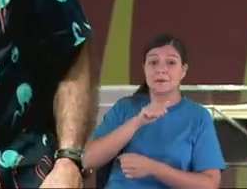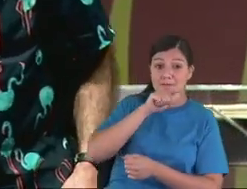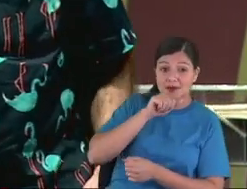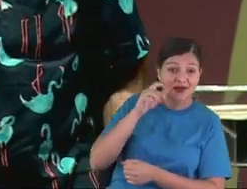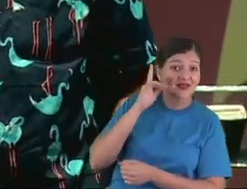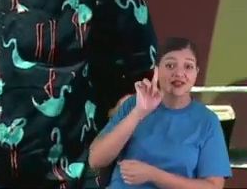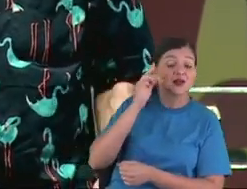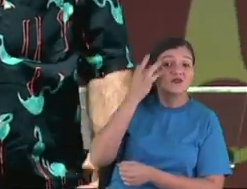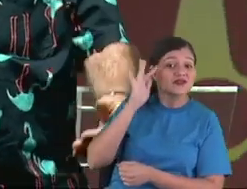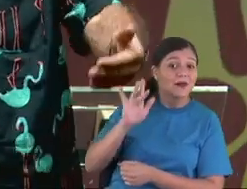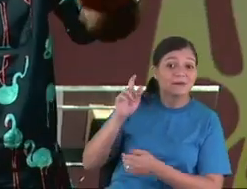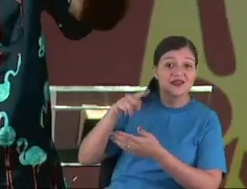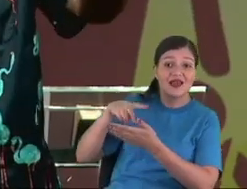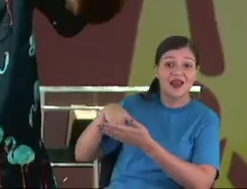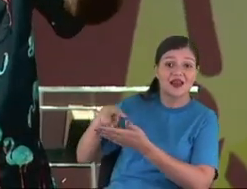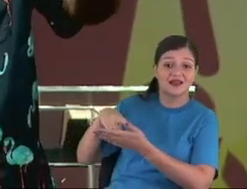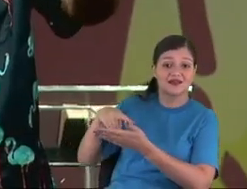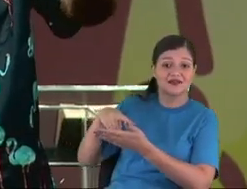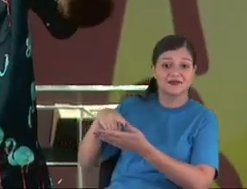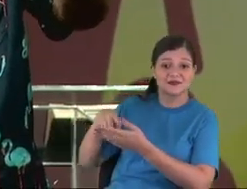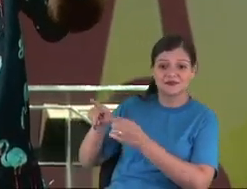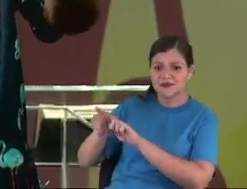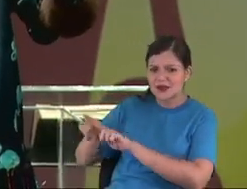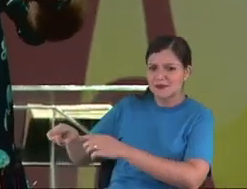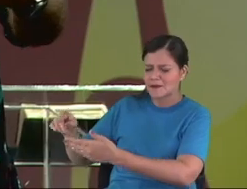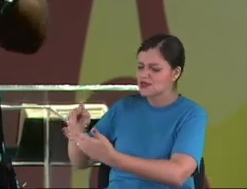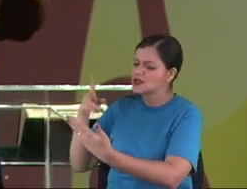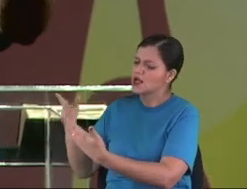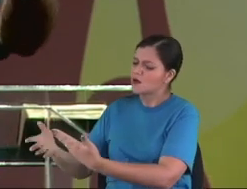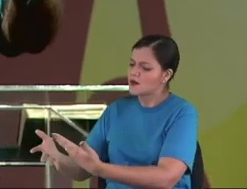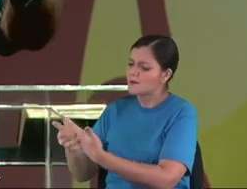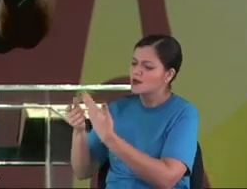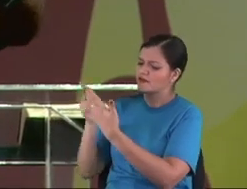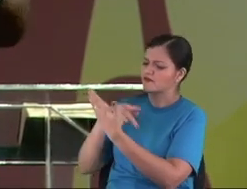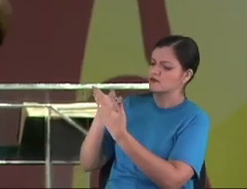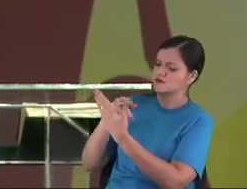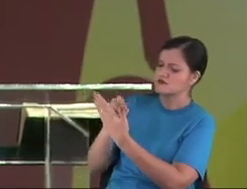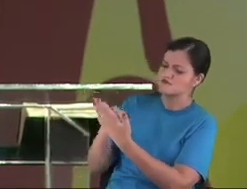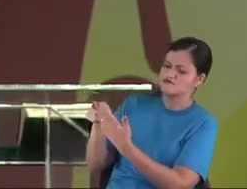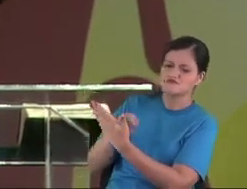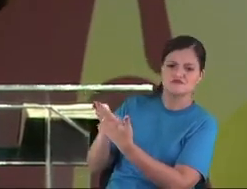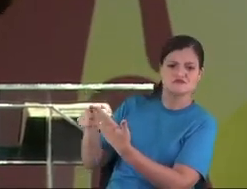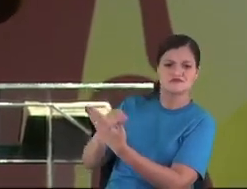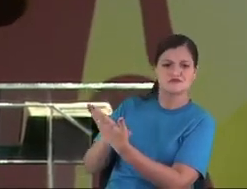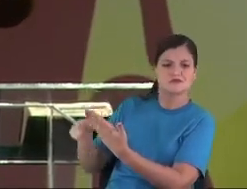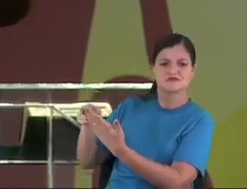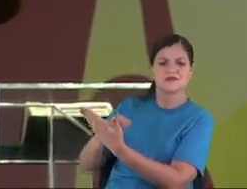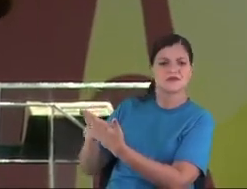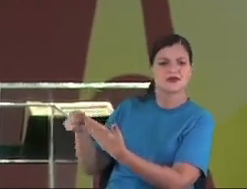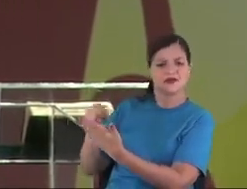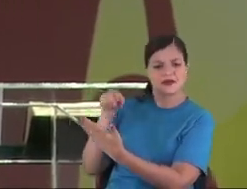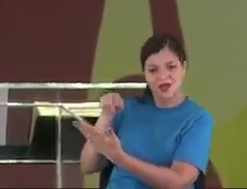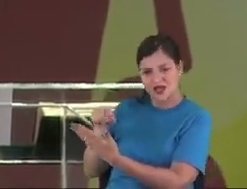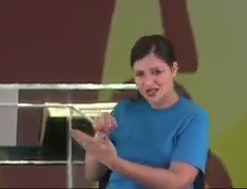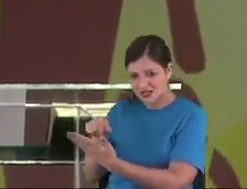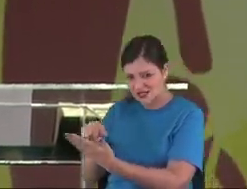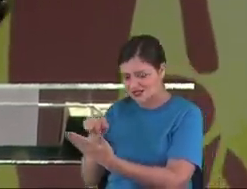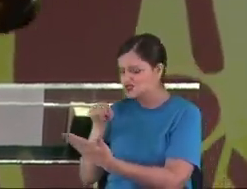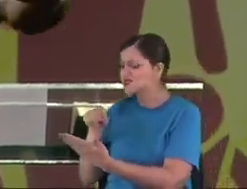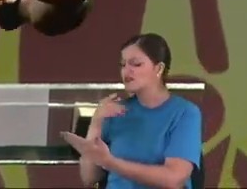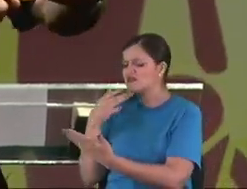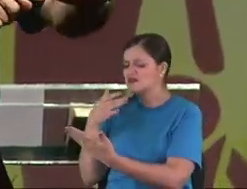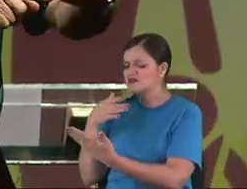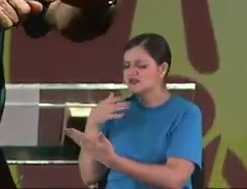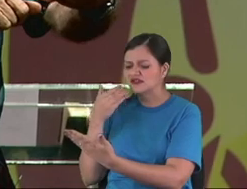didn't can read. Used to check this resume, check it. No, no, this